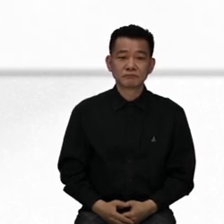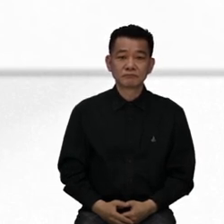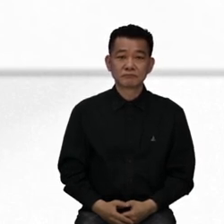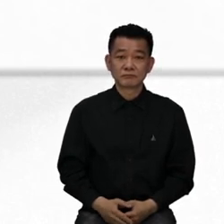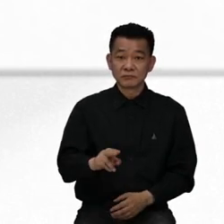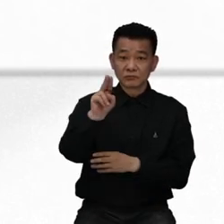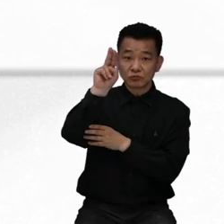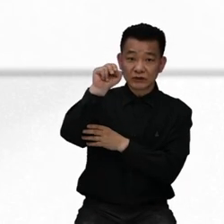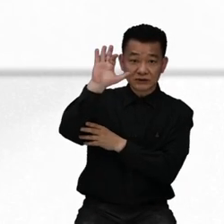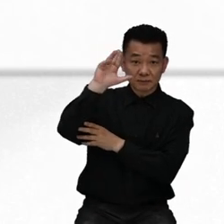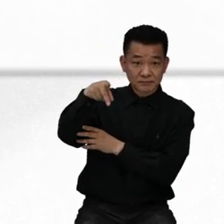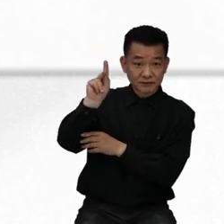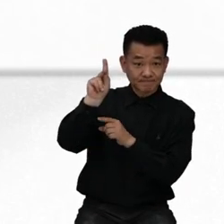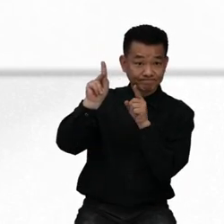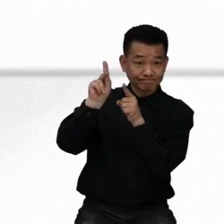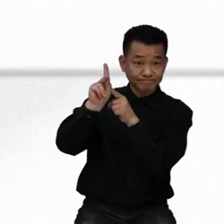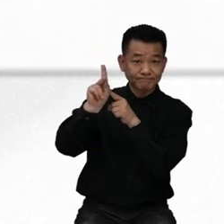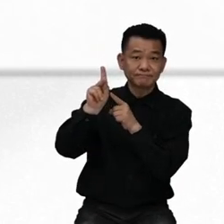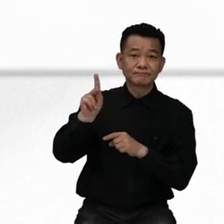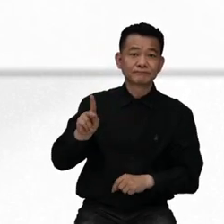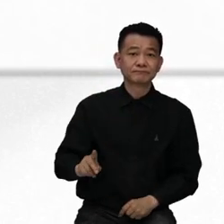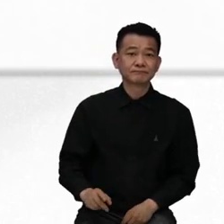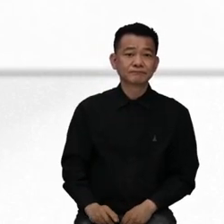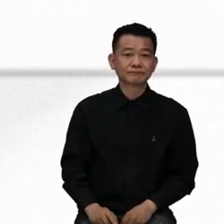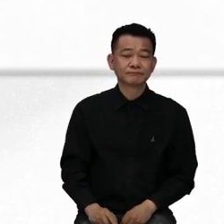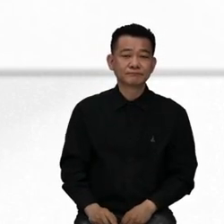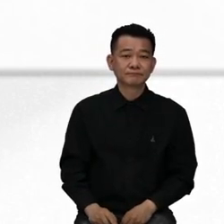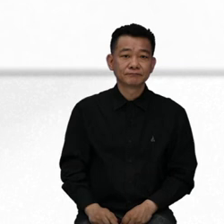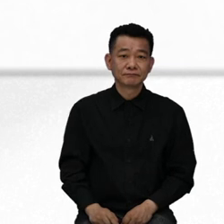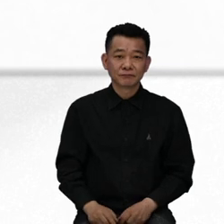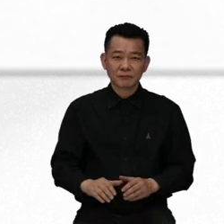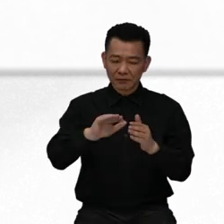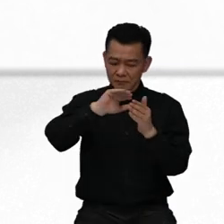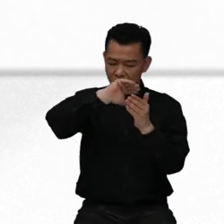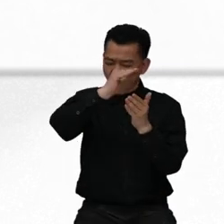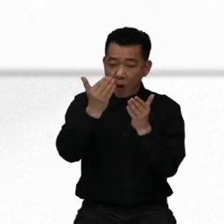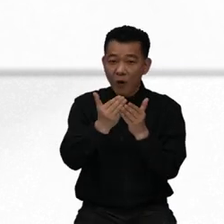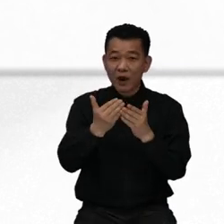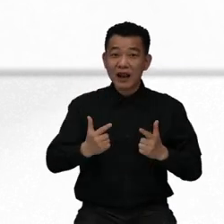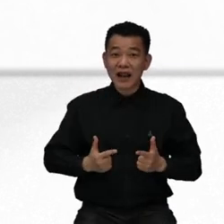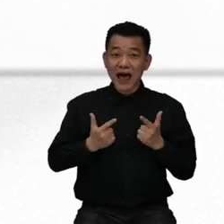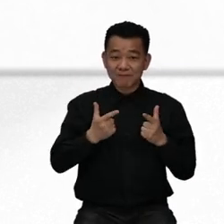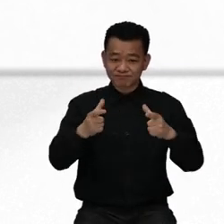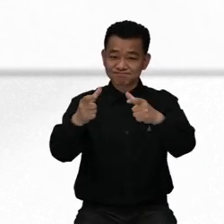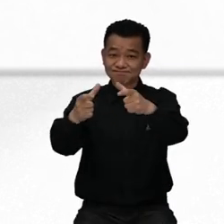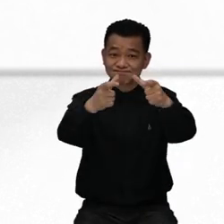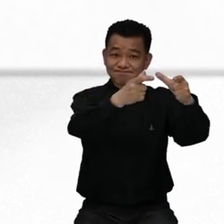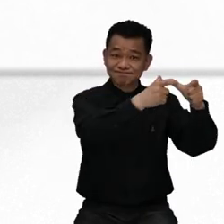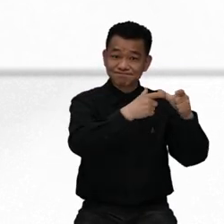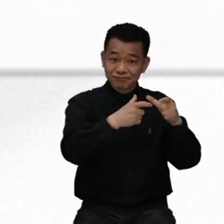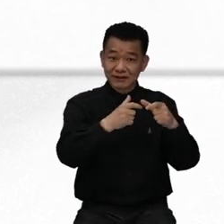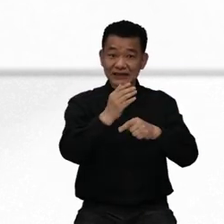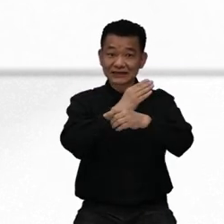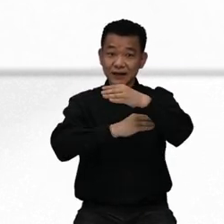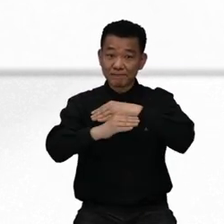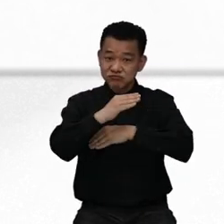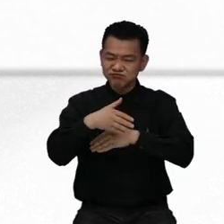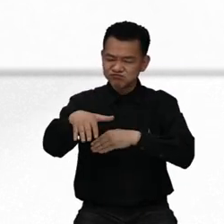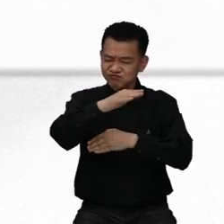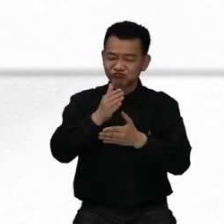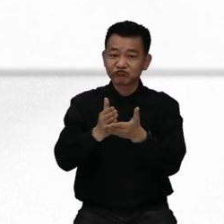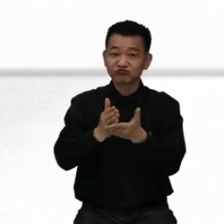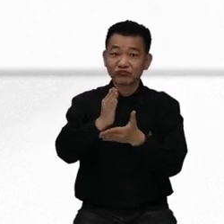UN Convention on the Rights of Persons with Disabilities is an international convention to ensure the rights of persons with